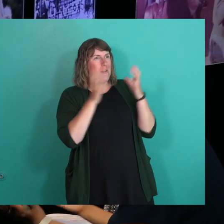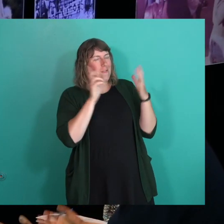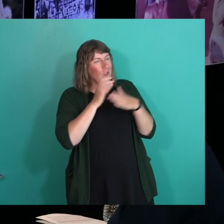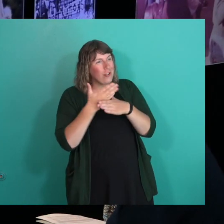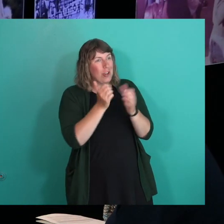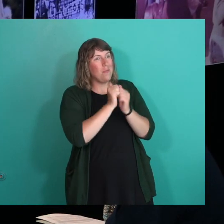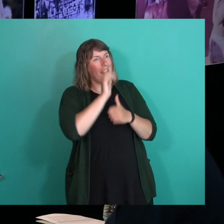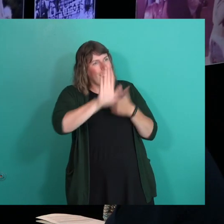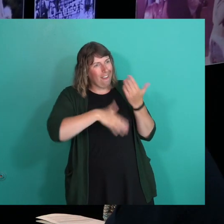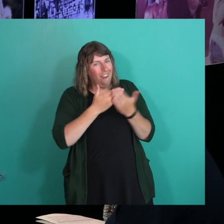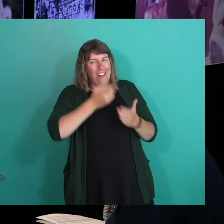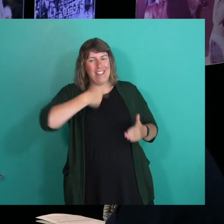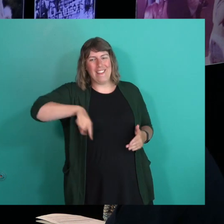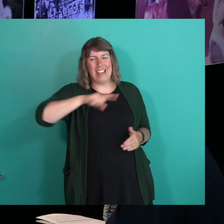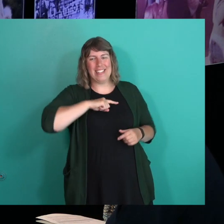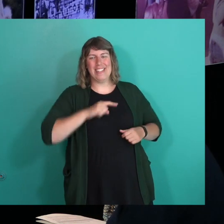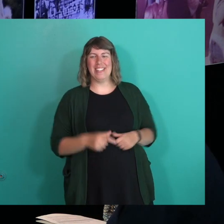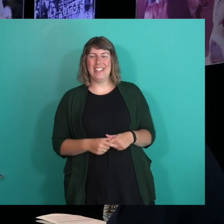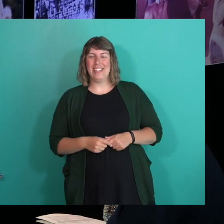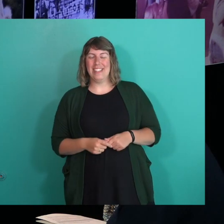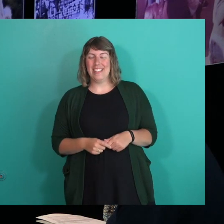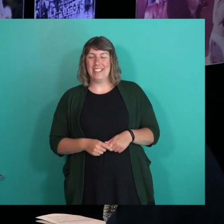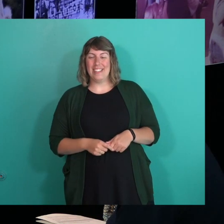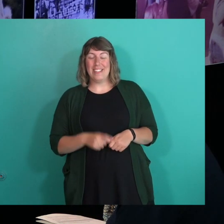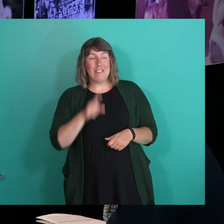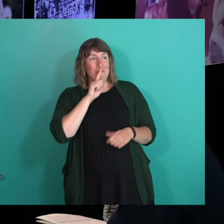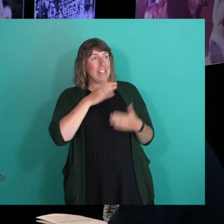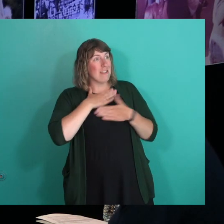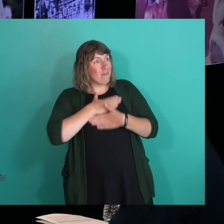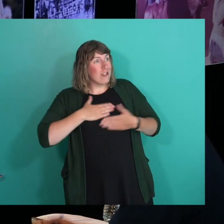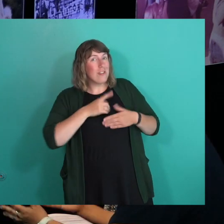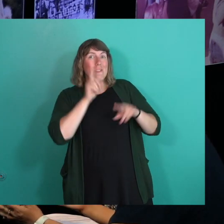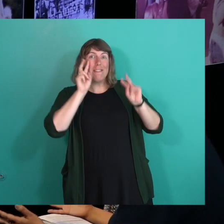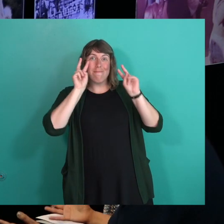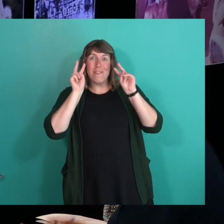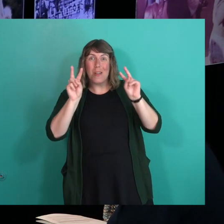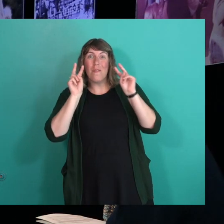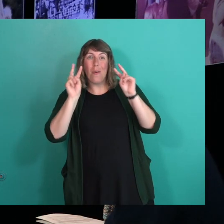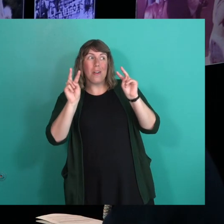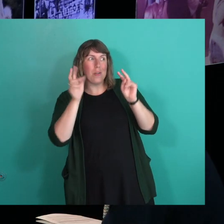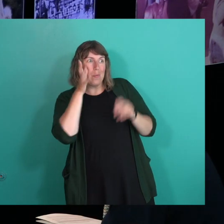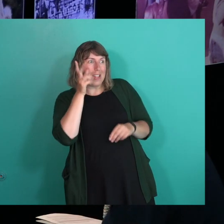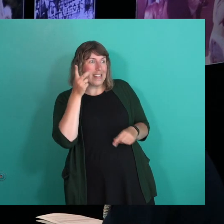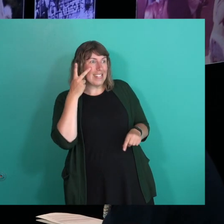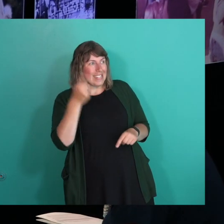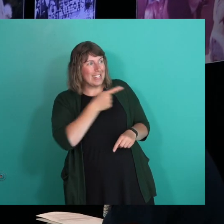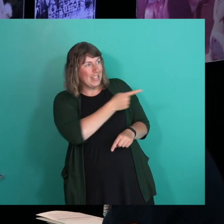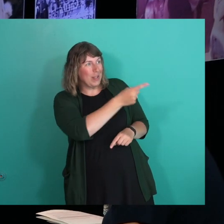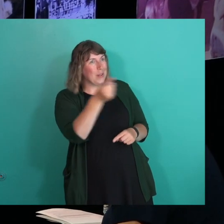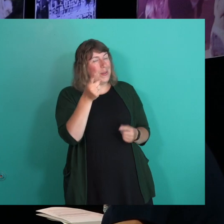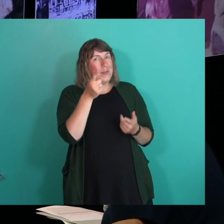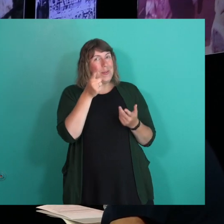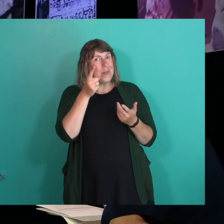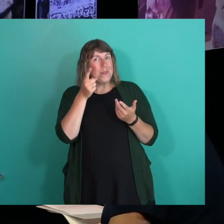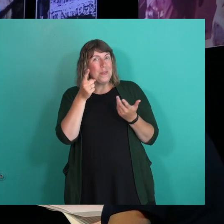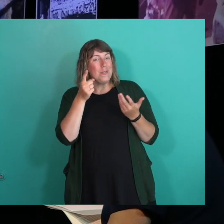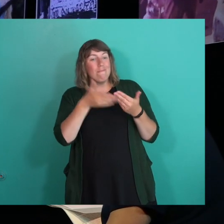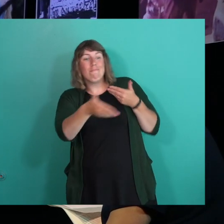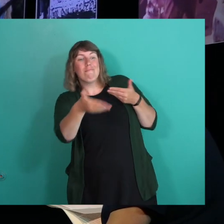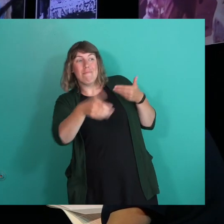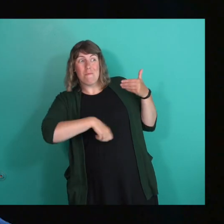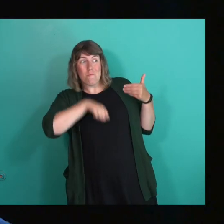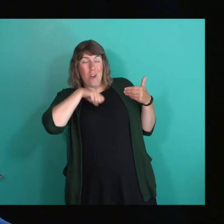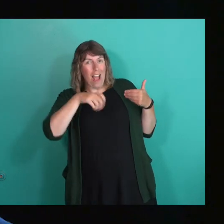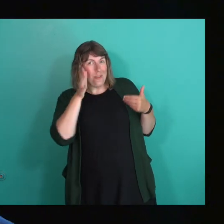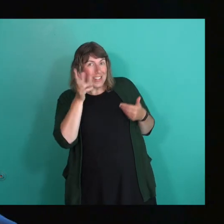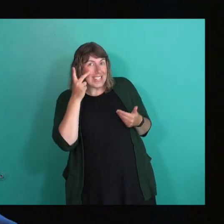all of us. And really, really looking forward to hopefully seeing you at some point through, throughout